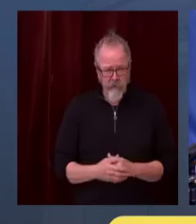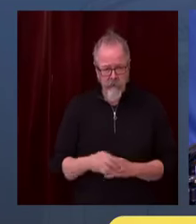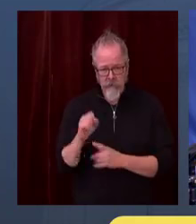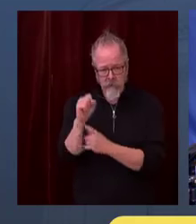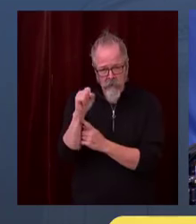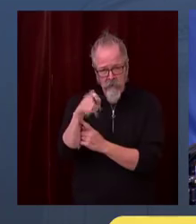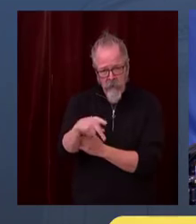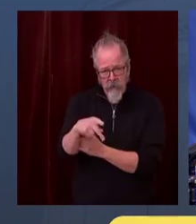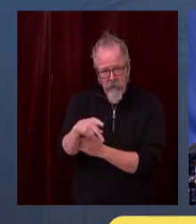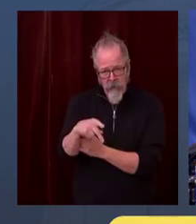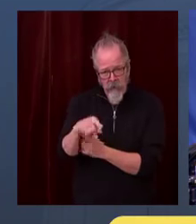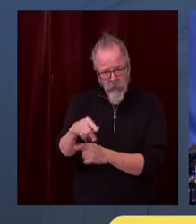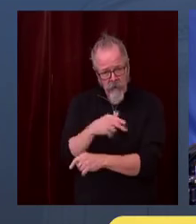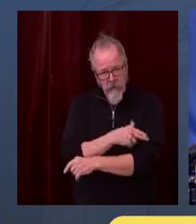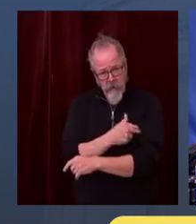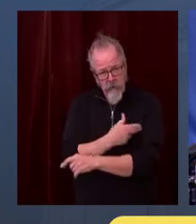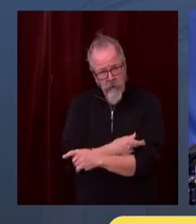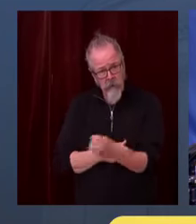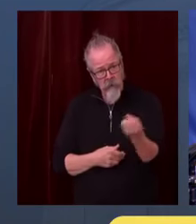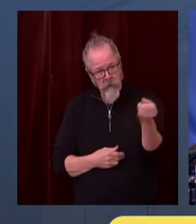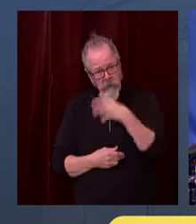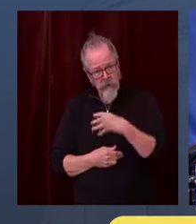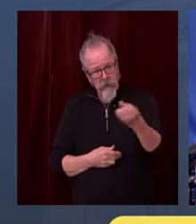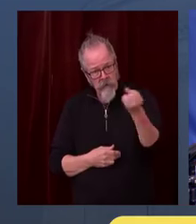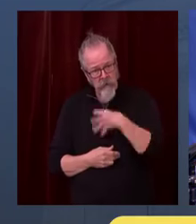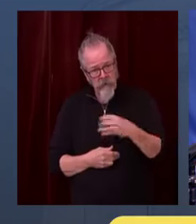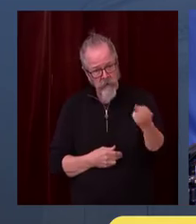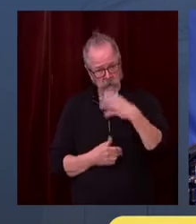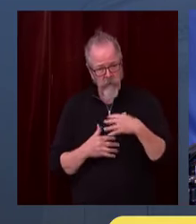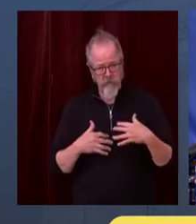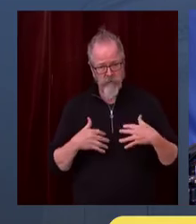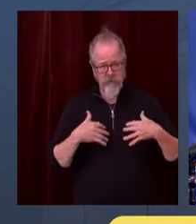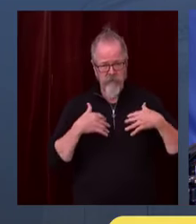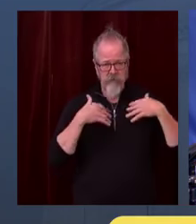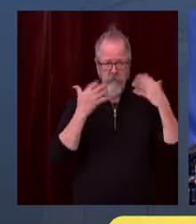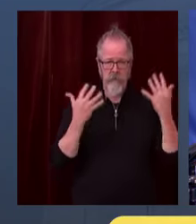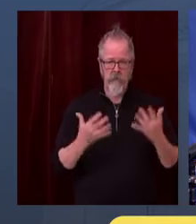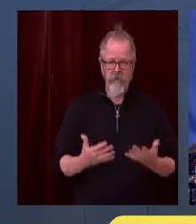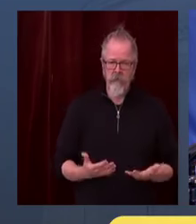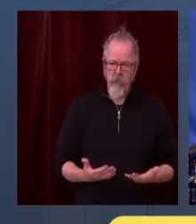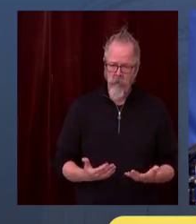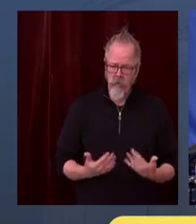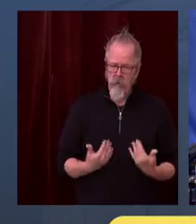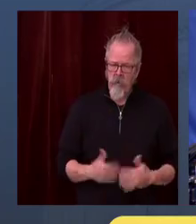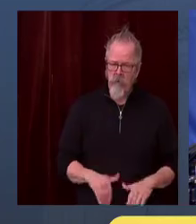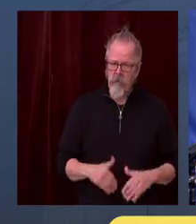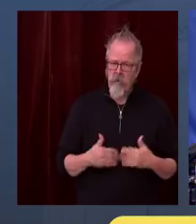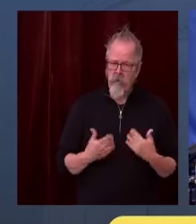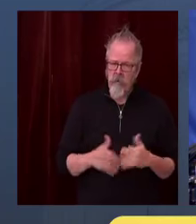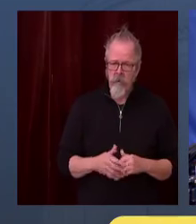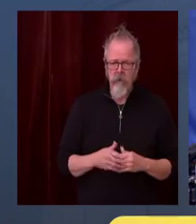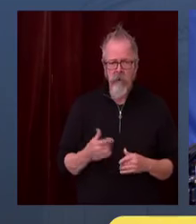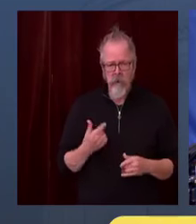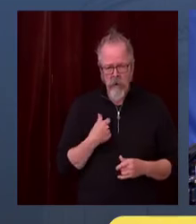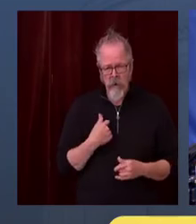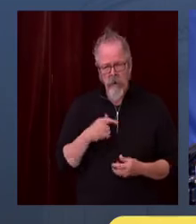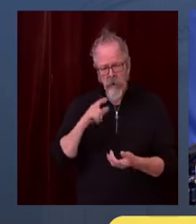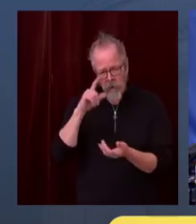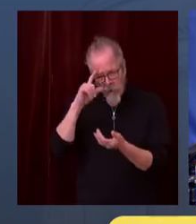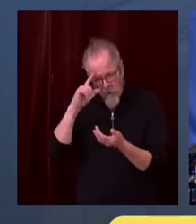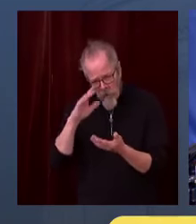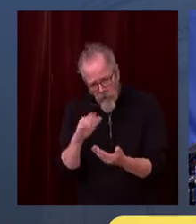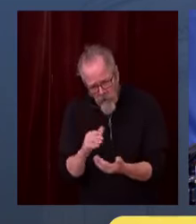That's a hope. We're not going to have any border patrols on this. We have too many interrelationships of people crossing the border.